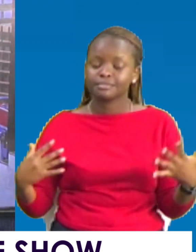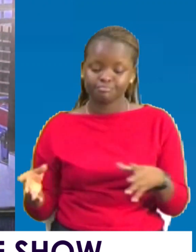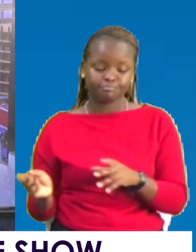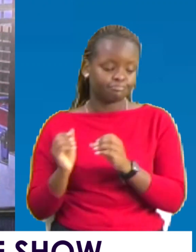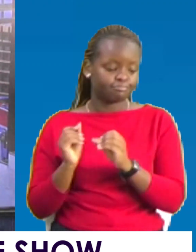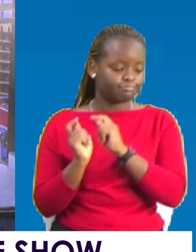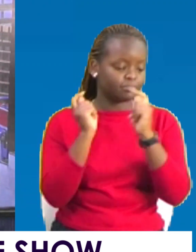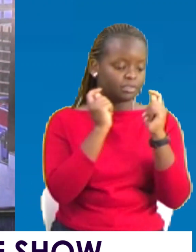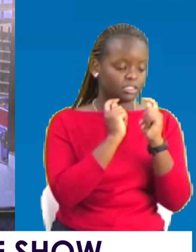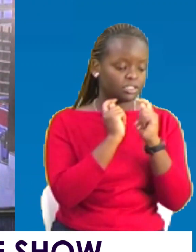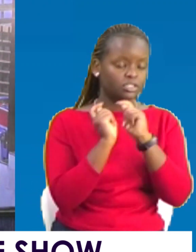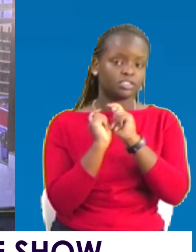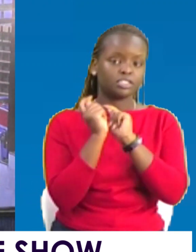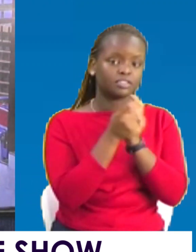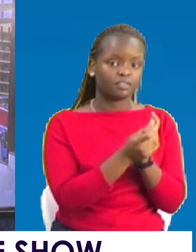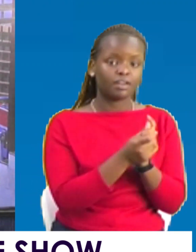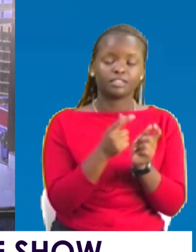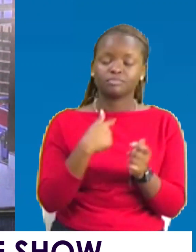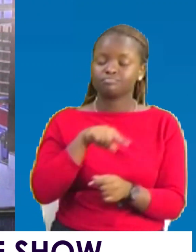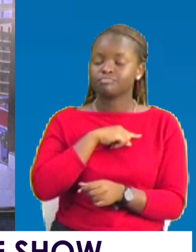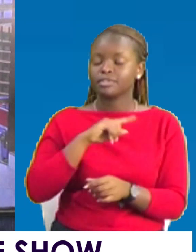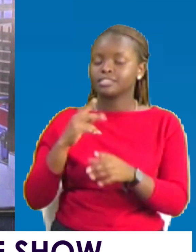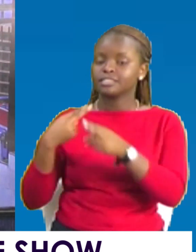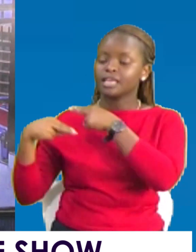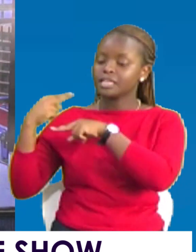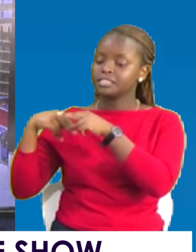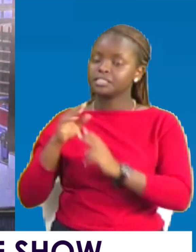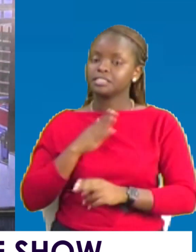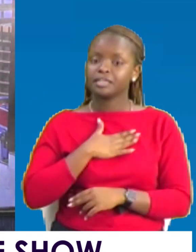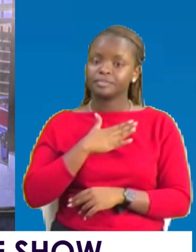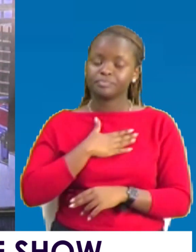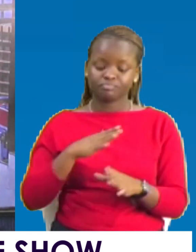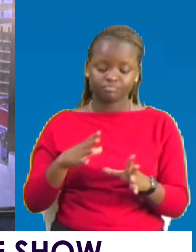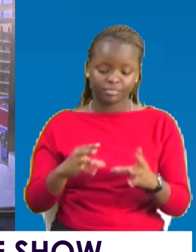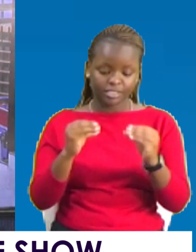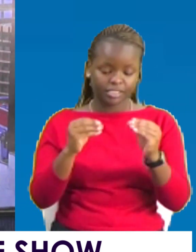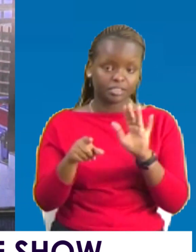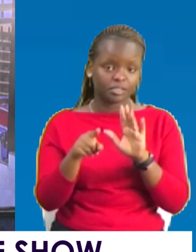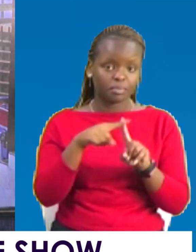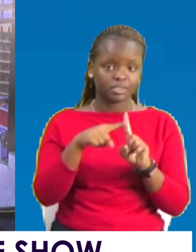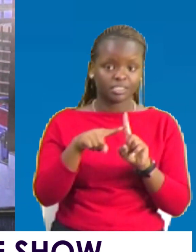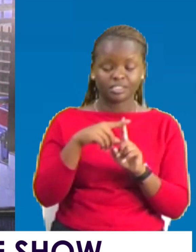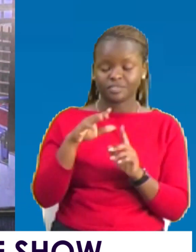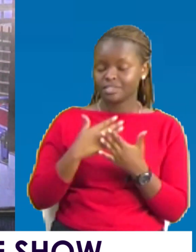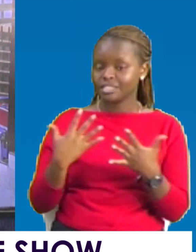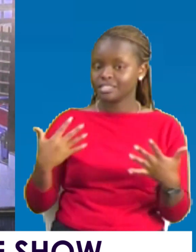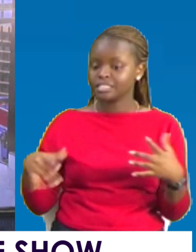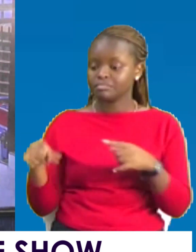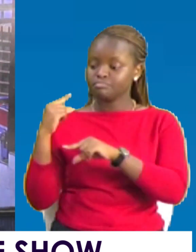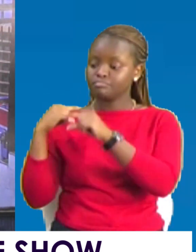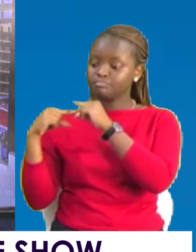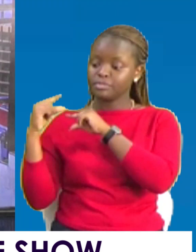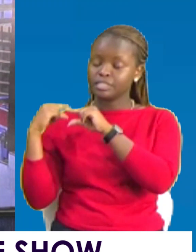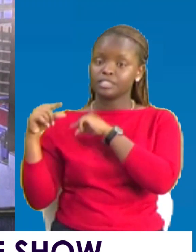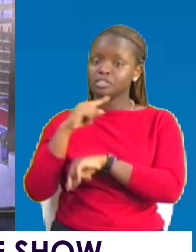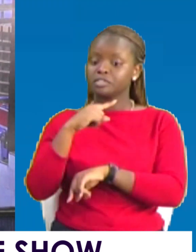to us in our history and pick up the positive things. Truth be told, the generation Z